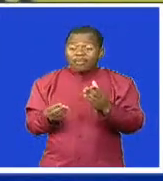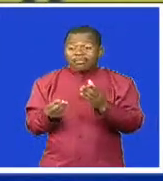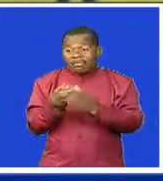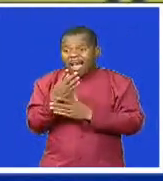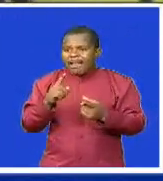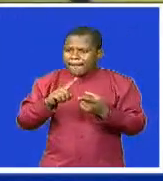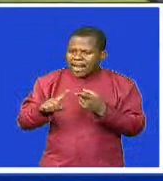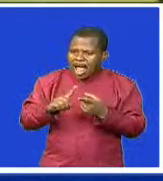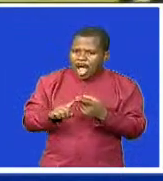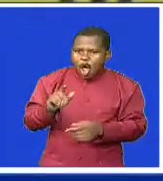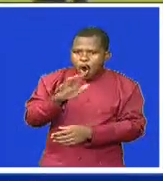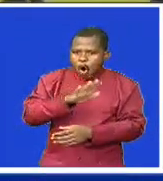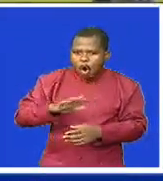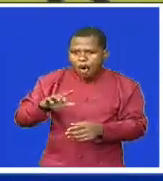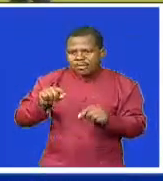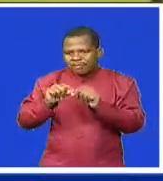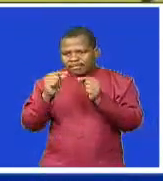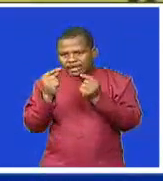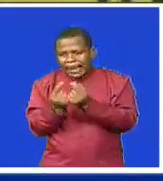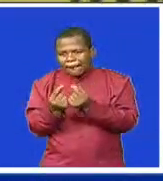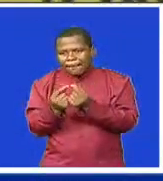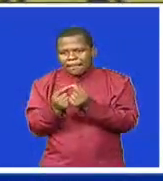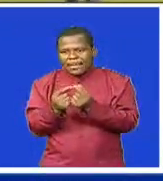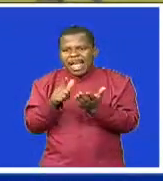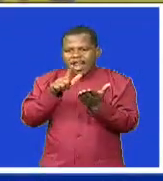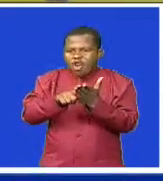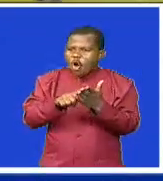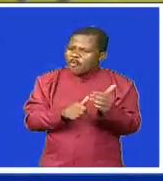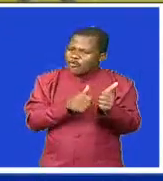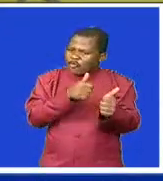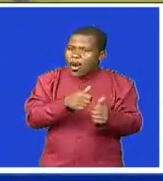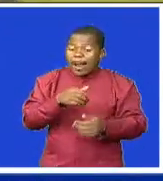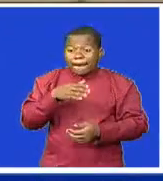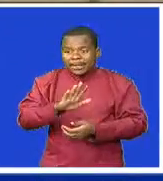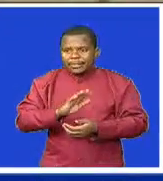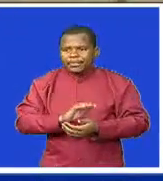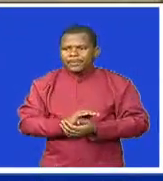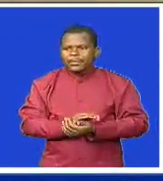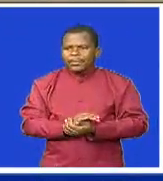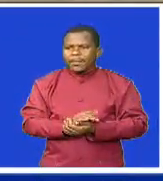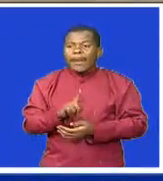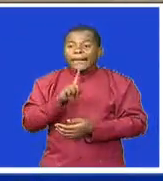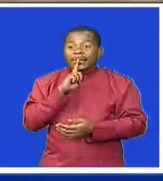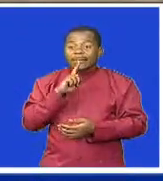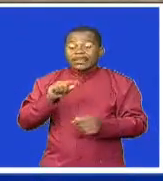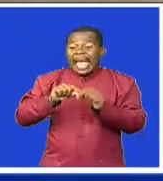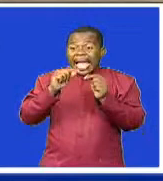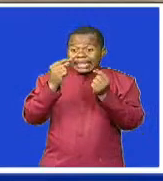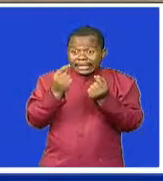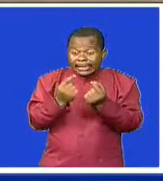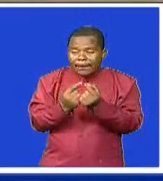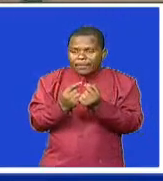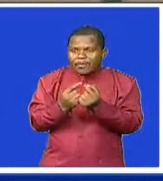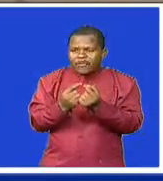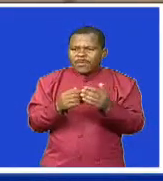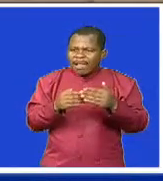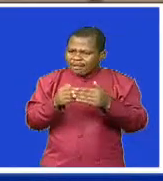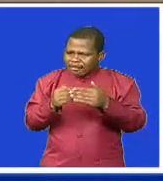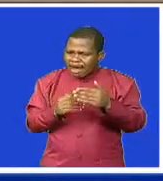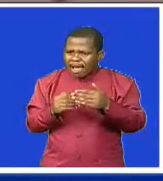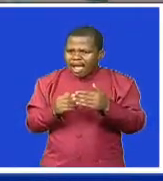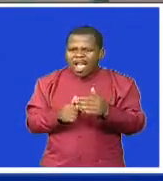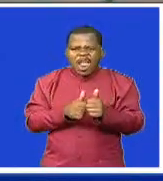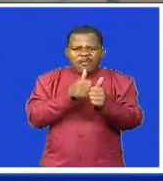Mwometul went on to highlight that the decision still stands for clubs who will not be following the rules.